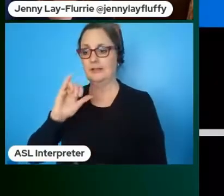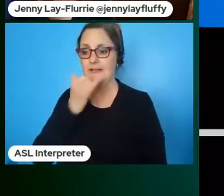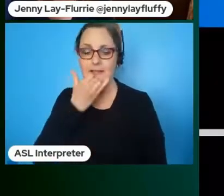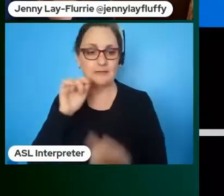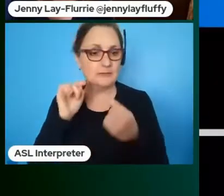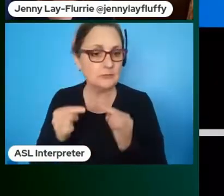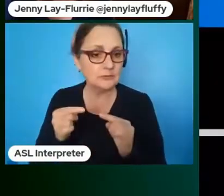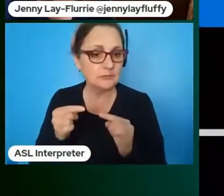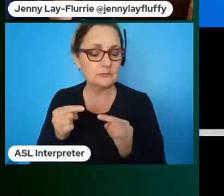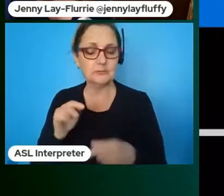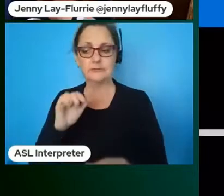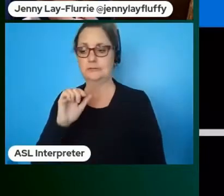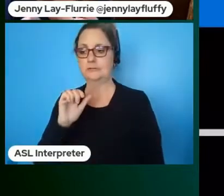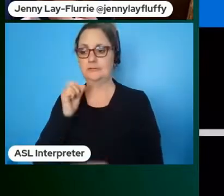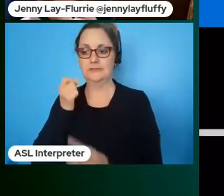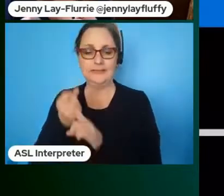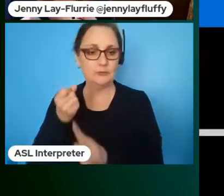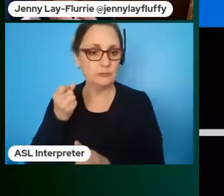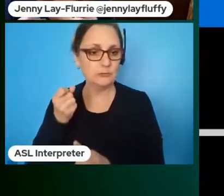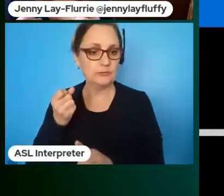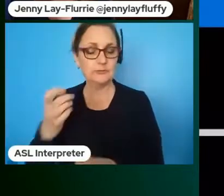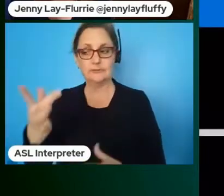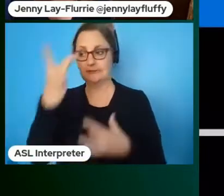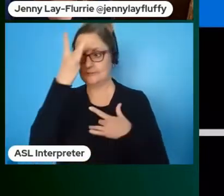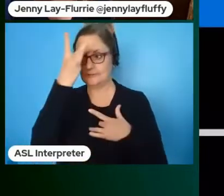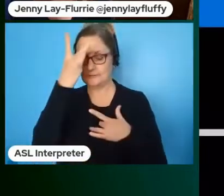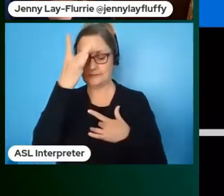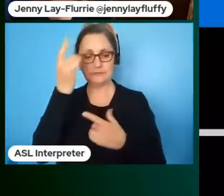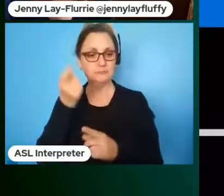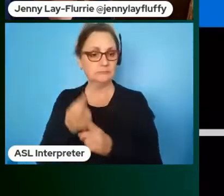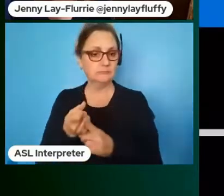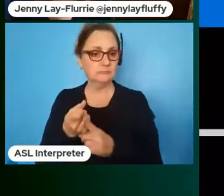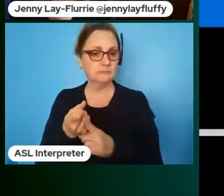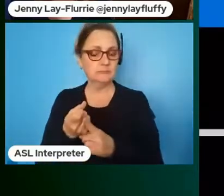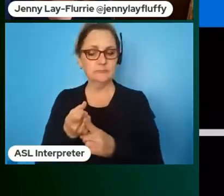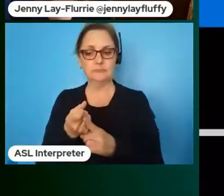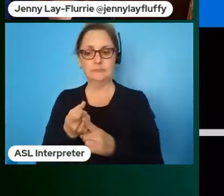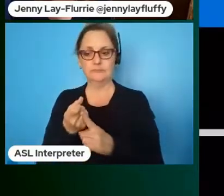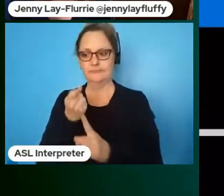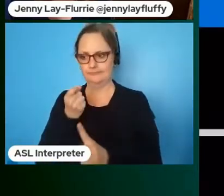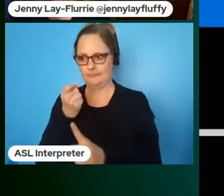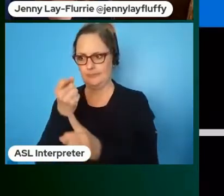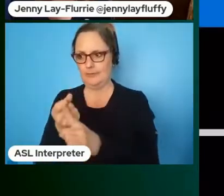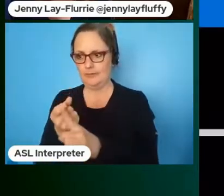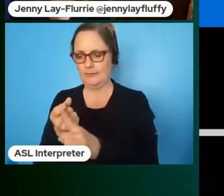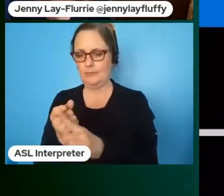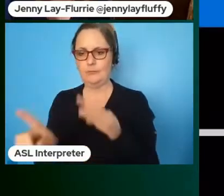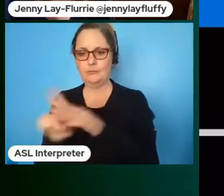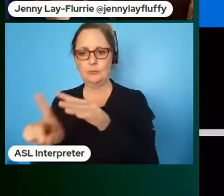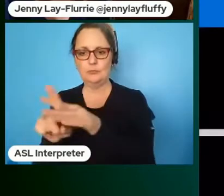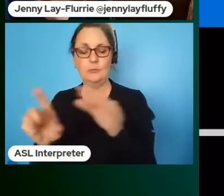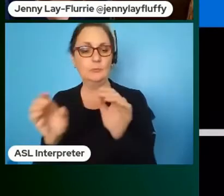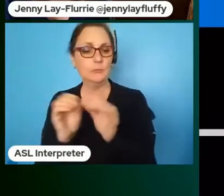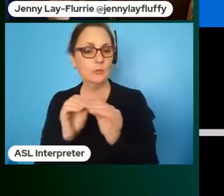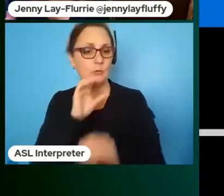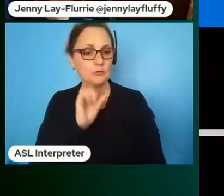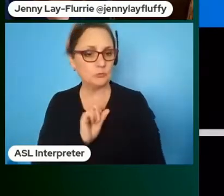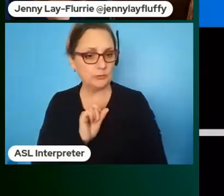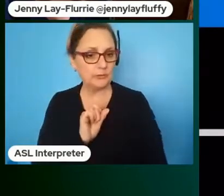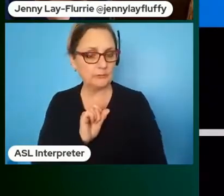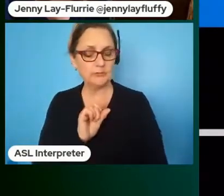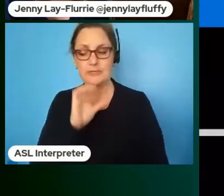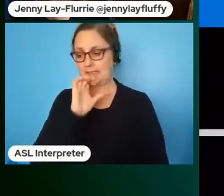it is something that is prevalent as you get older in fact the percentage uh as you get older does